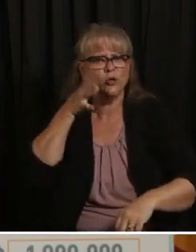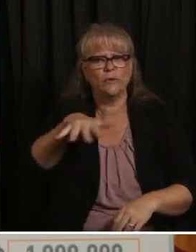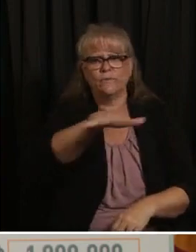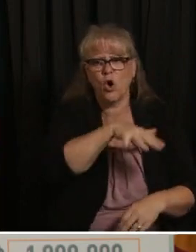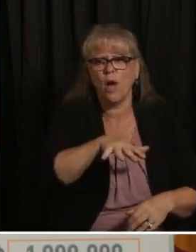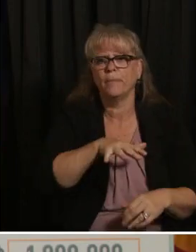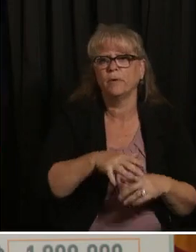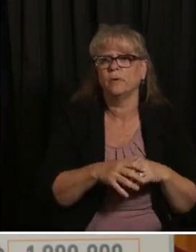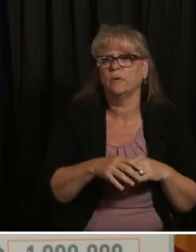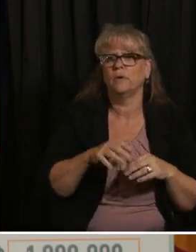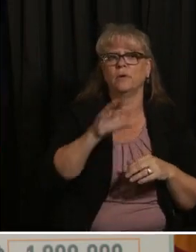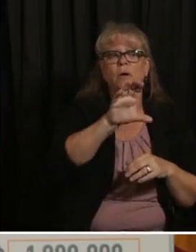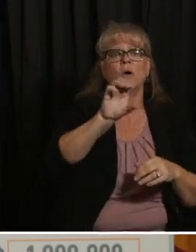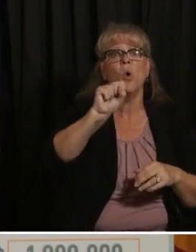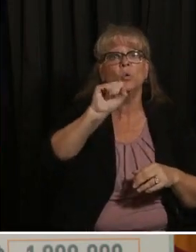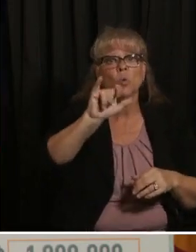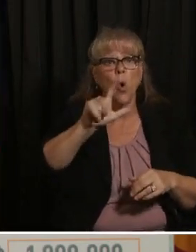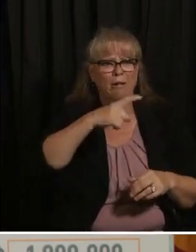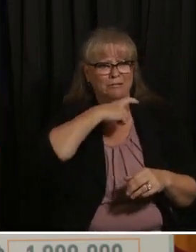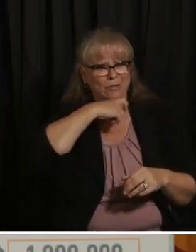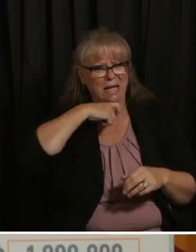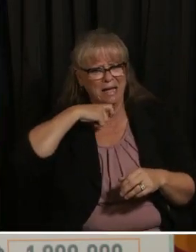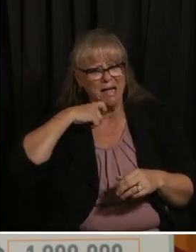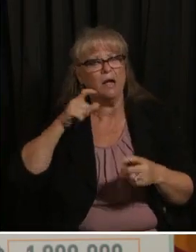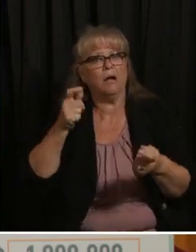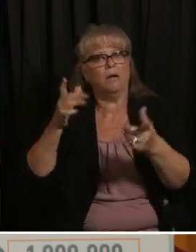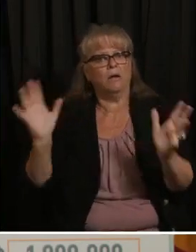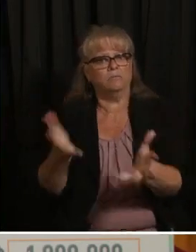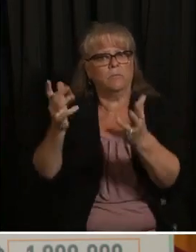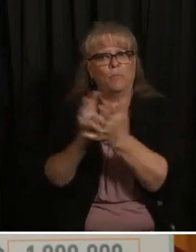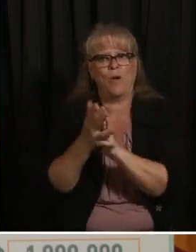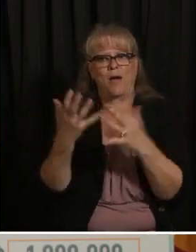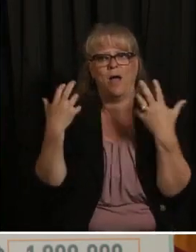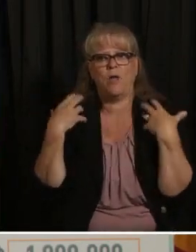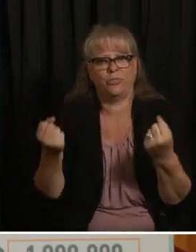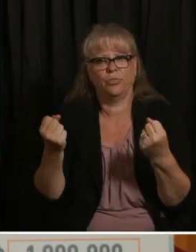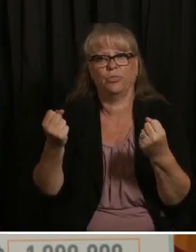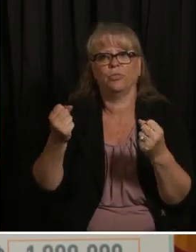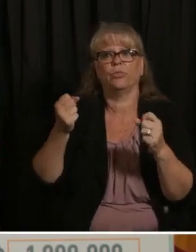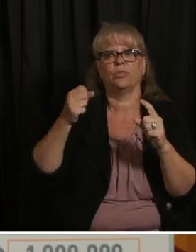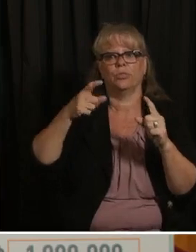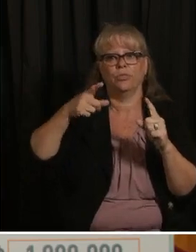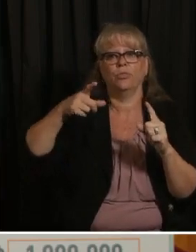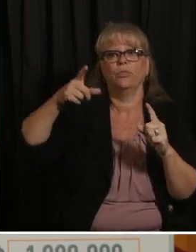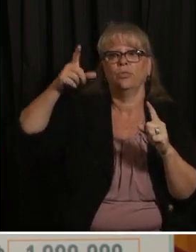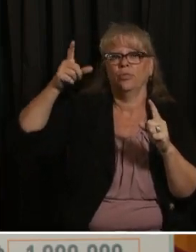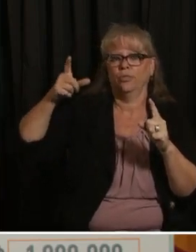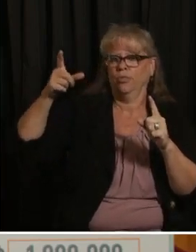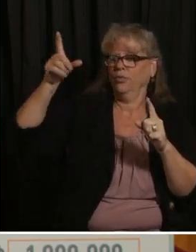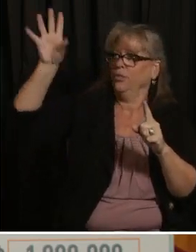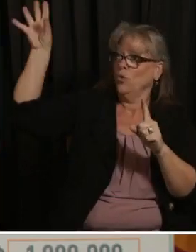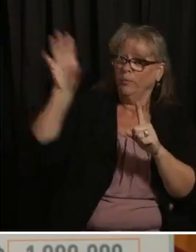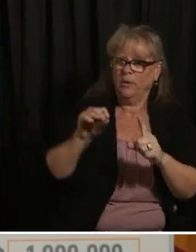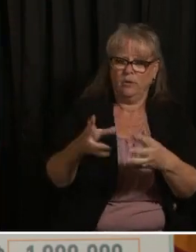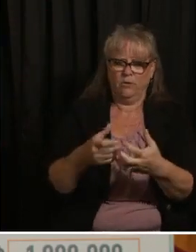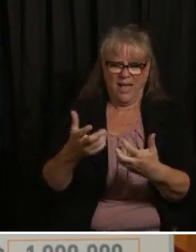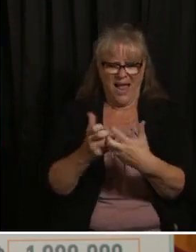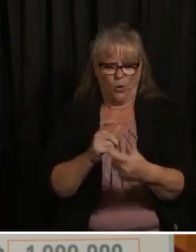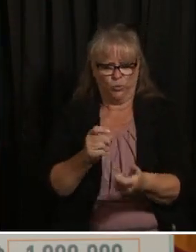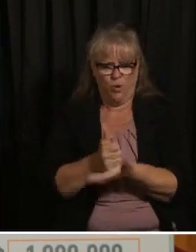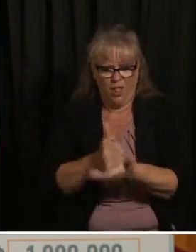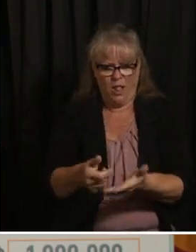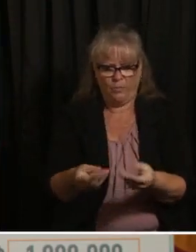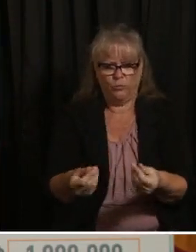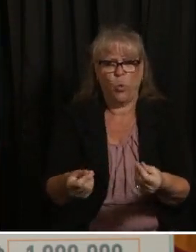of the atmosphere into the ground where it originated and belongs and because i'm in agriculture and i deal directly with farmers